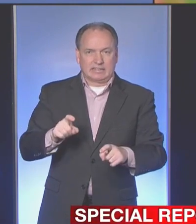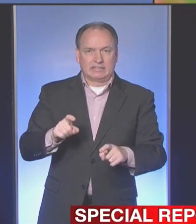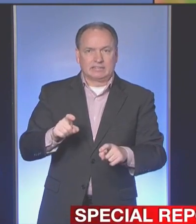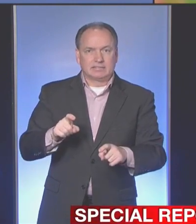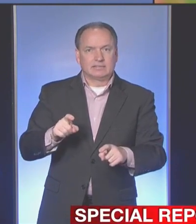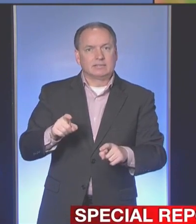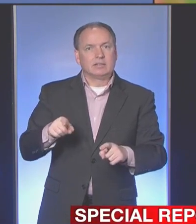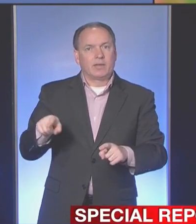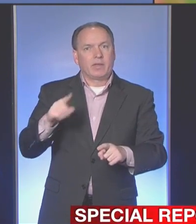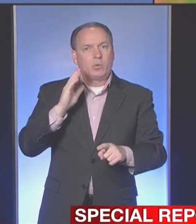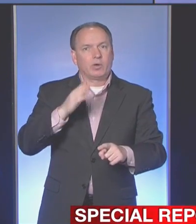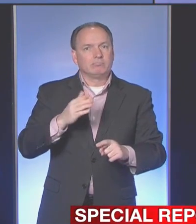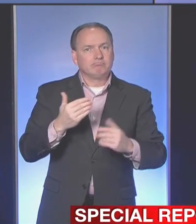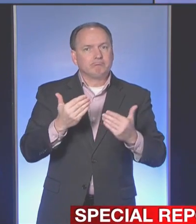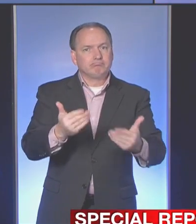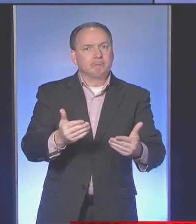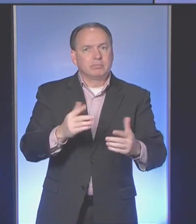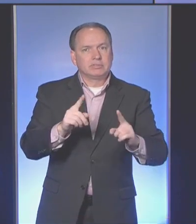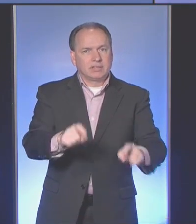tested.